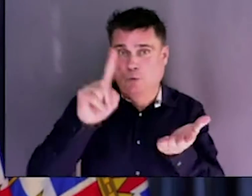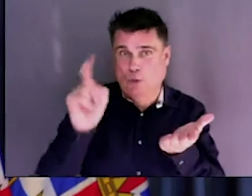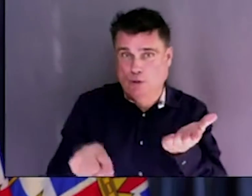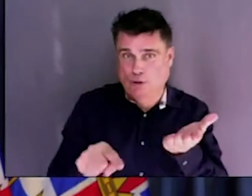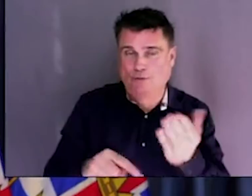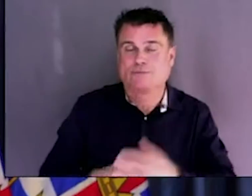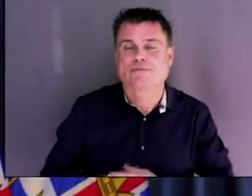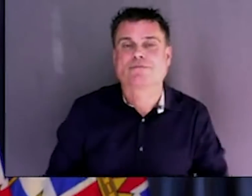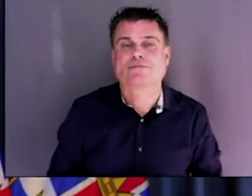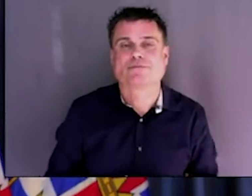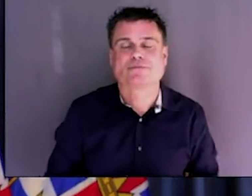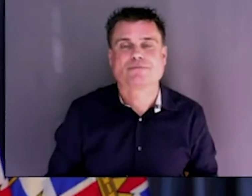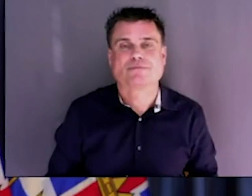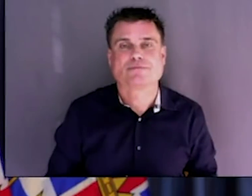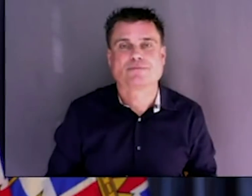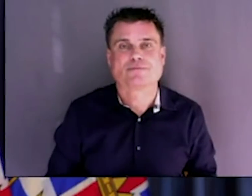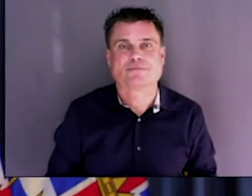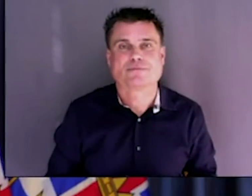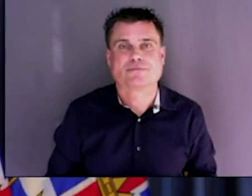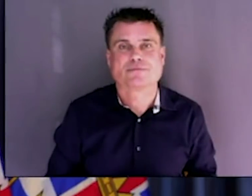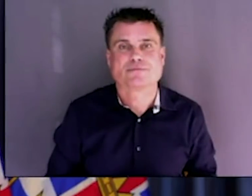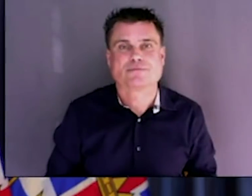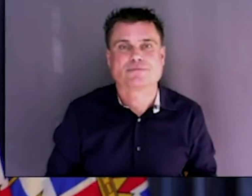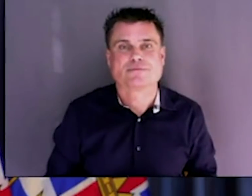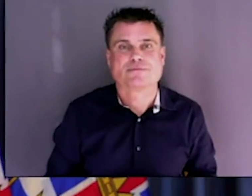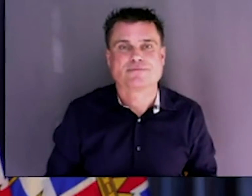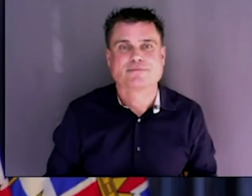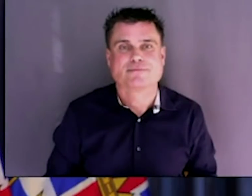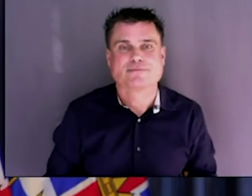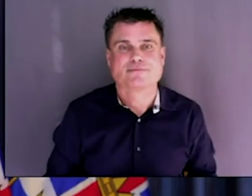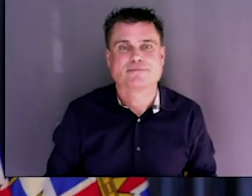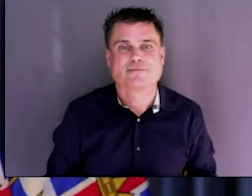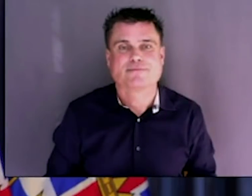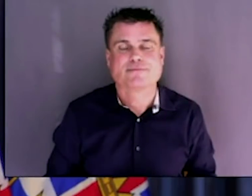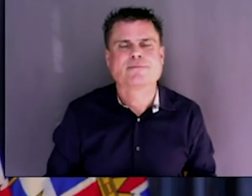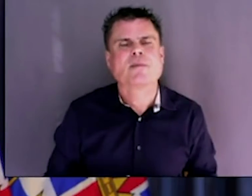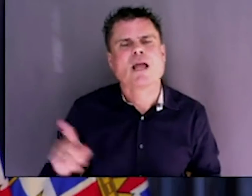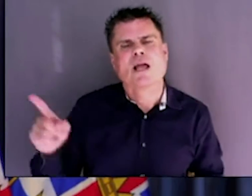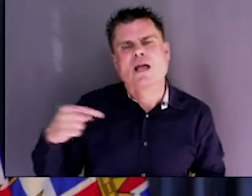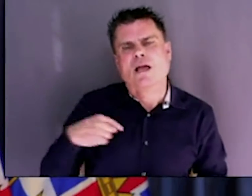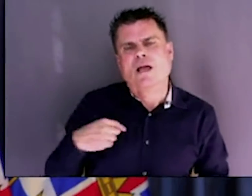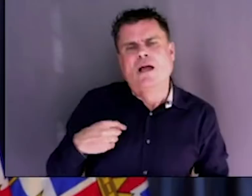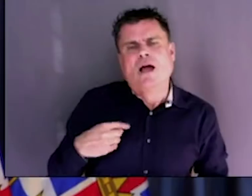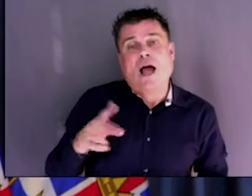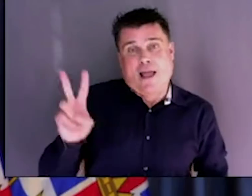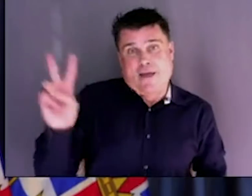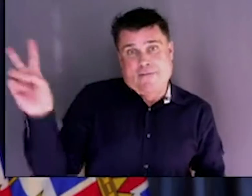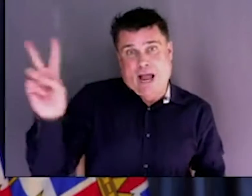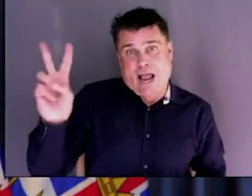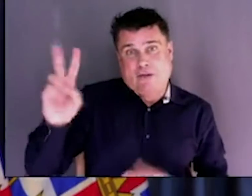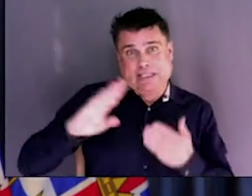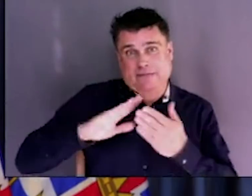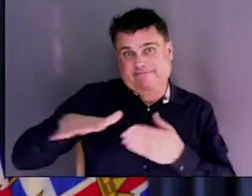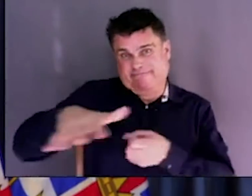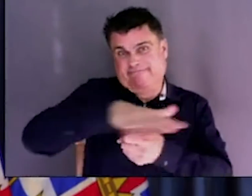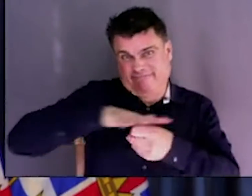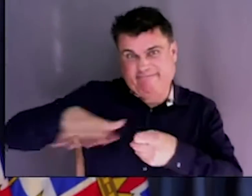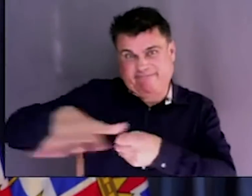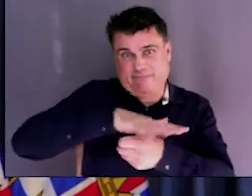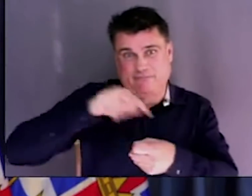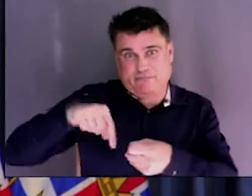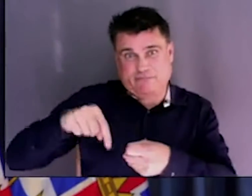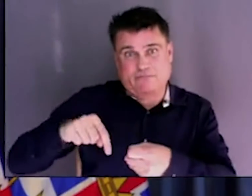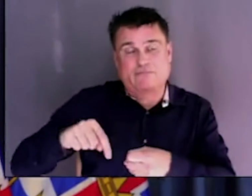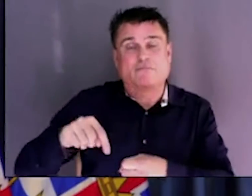I was looking at the mandate letters on the issue of Metro Vancouver Transit and I was sort of struck by how funding for